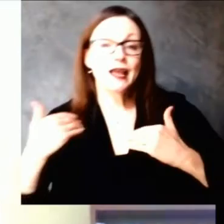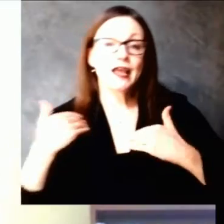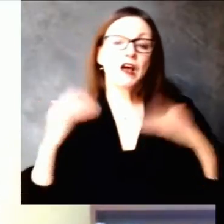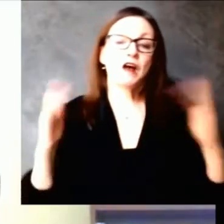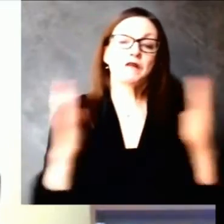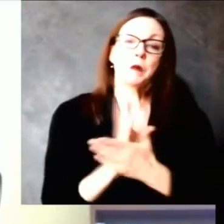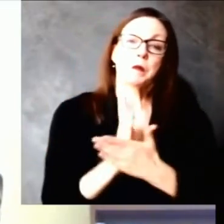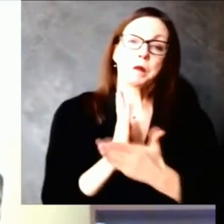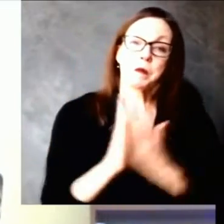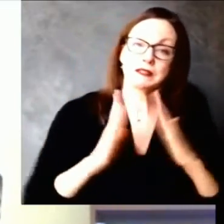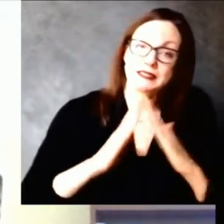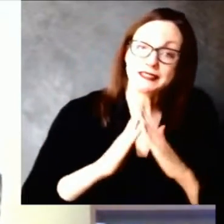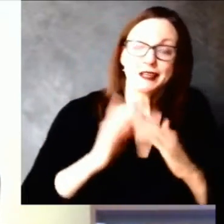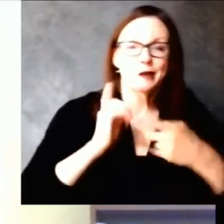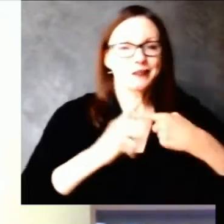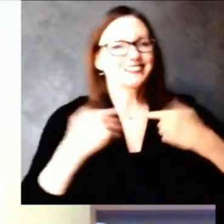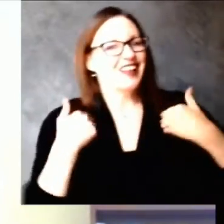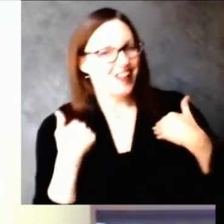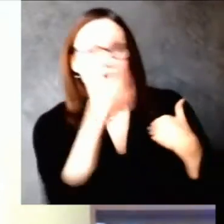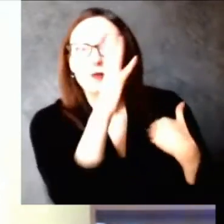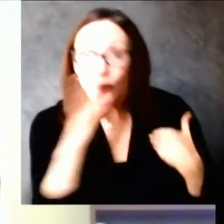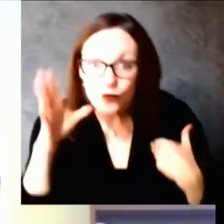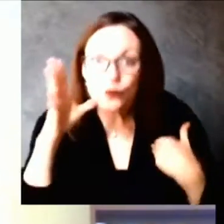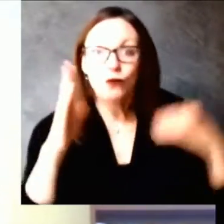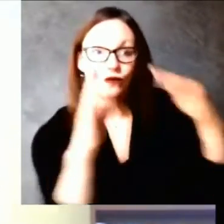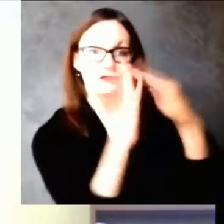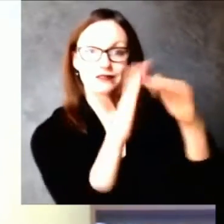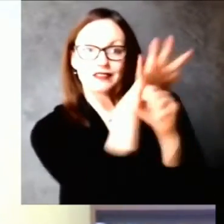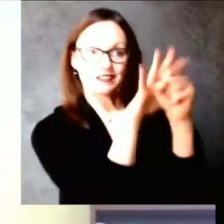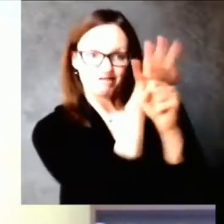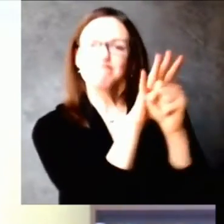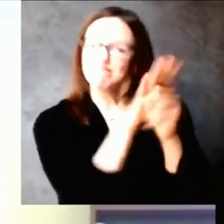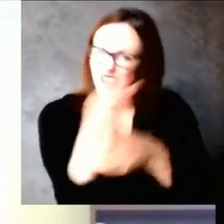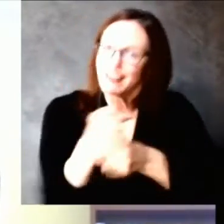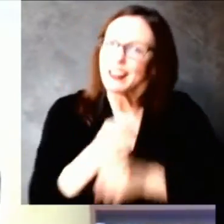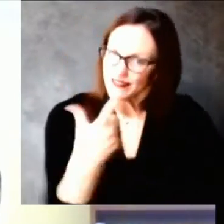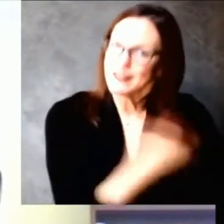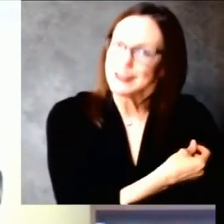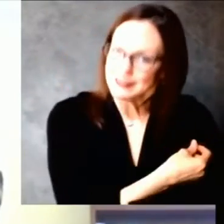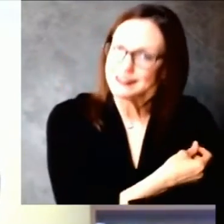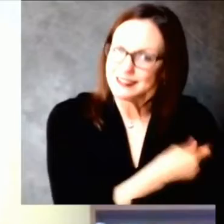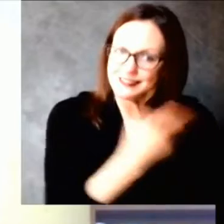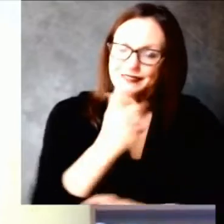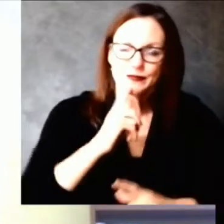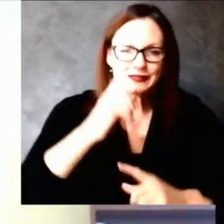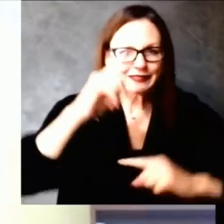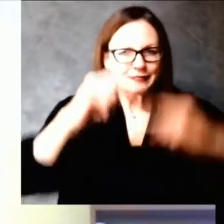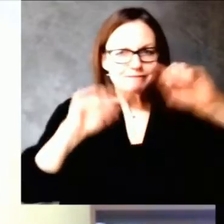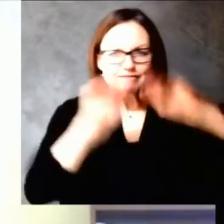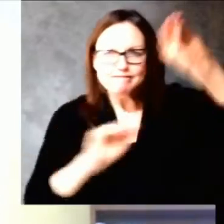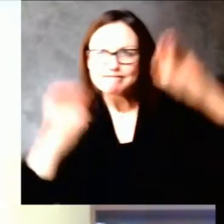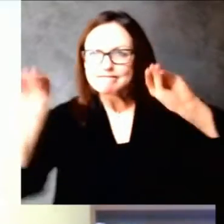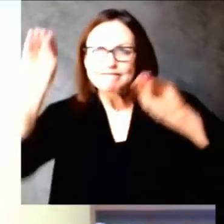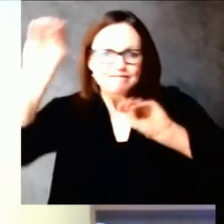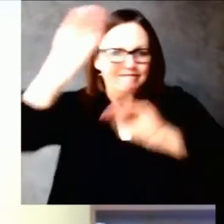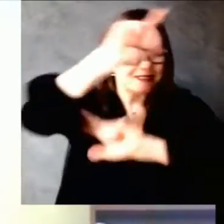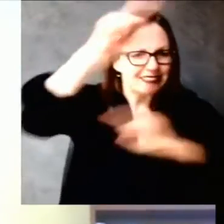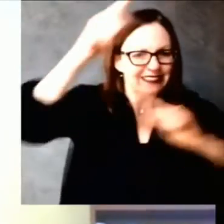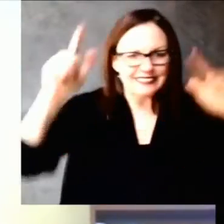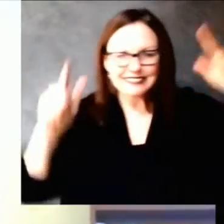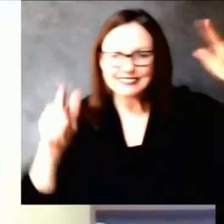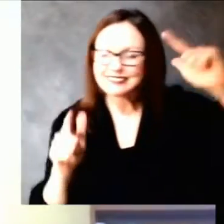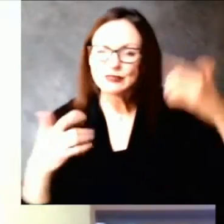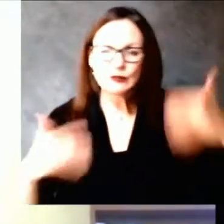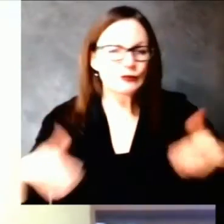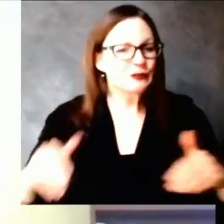are adequate vaccinators or systems for vaccine delivery. As we've mentioned before, we have